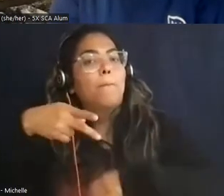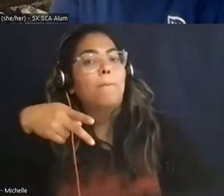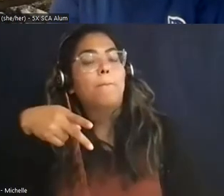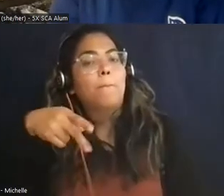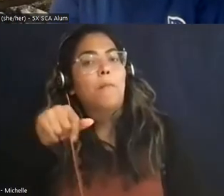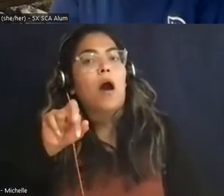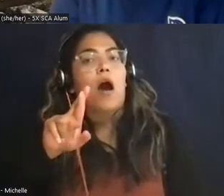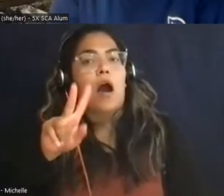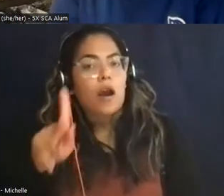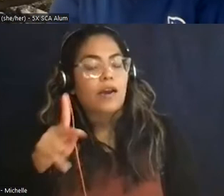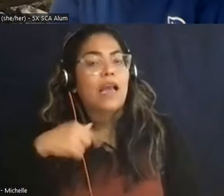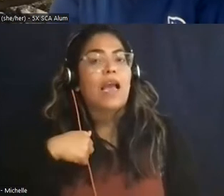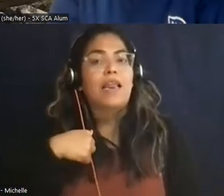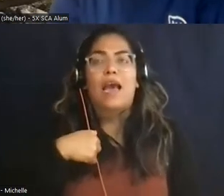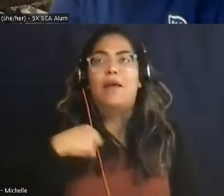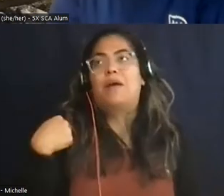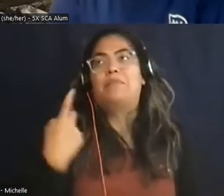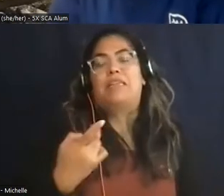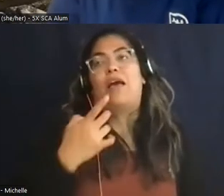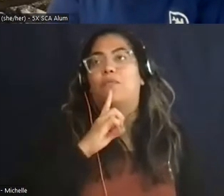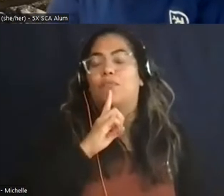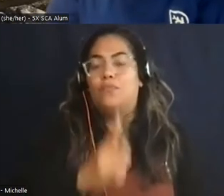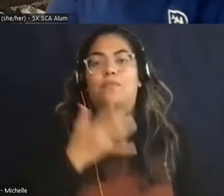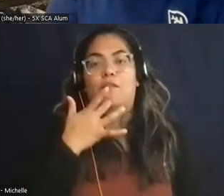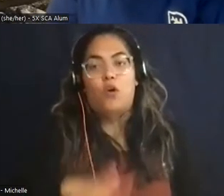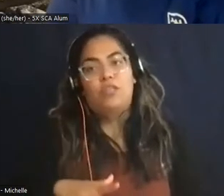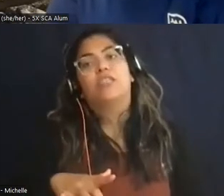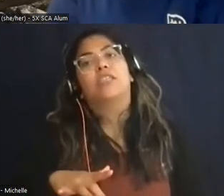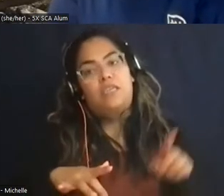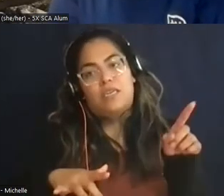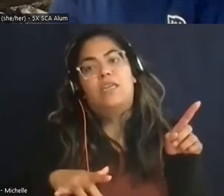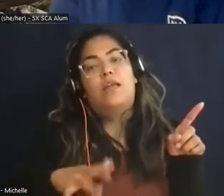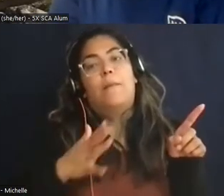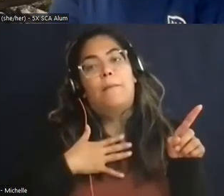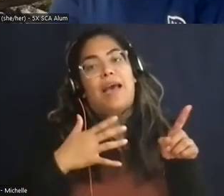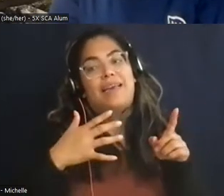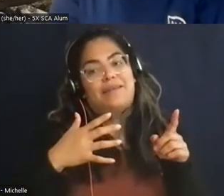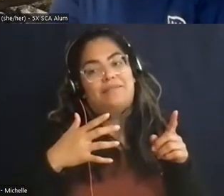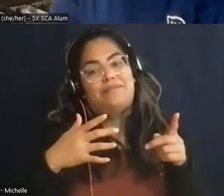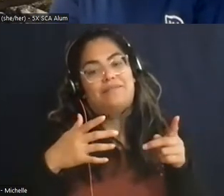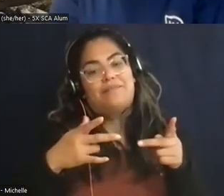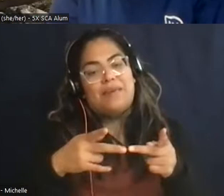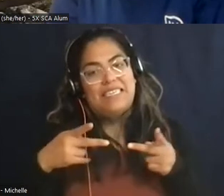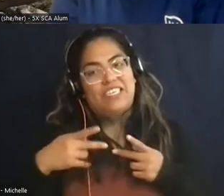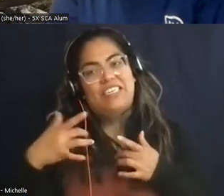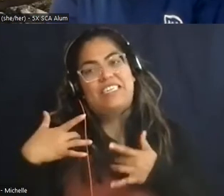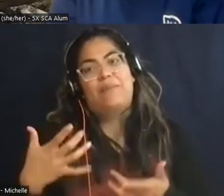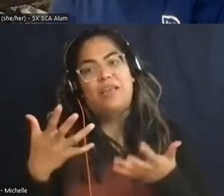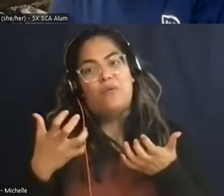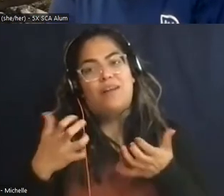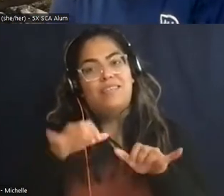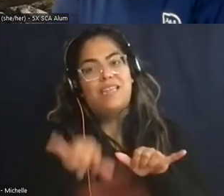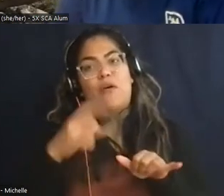very very fortunate and i know my situation is it's pretty unique to stay in one place uh springboarded from